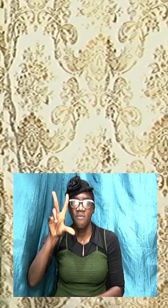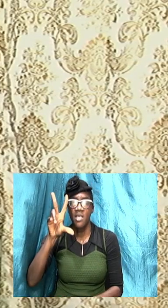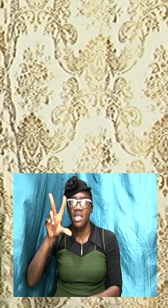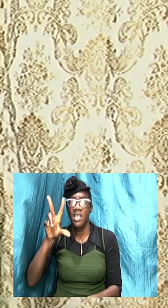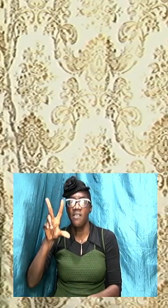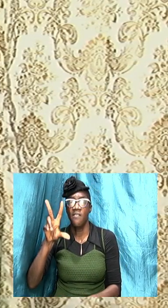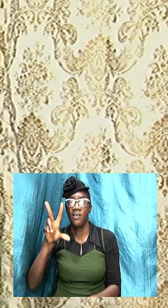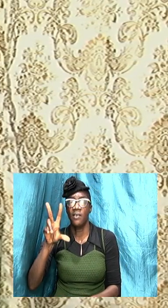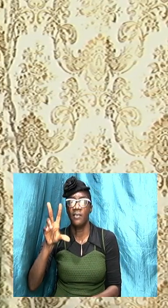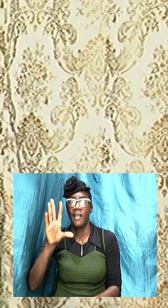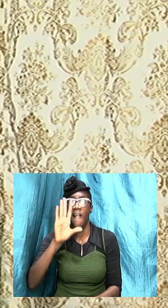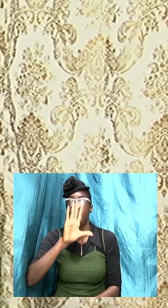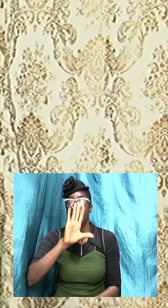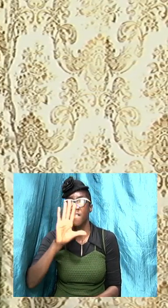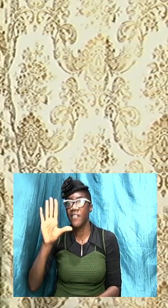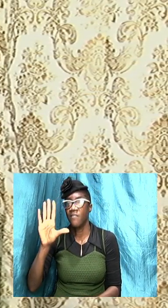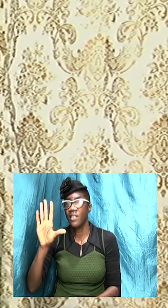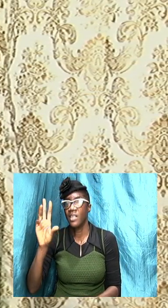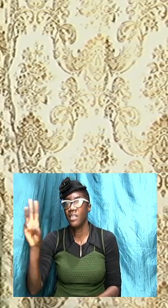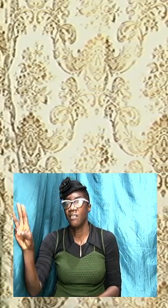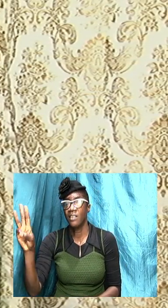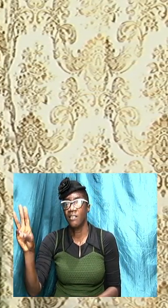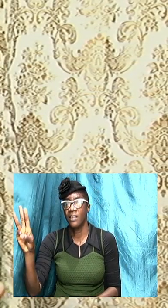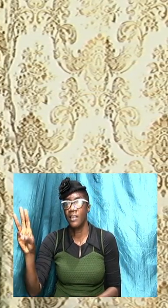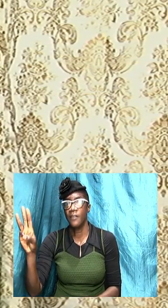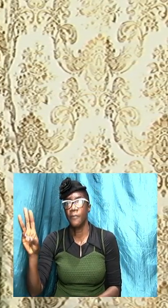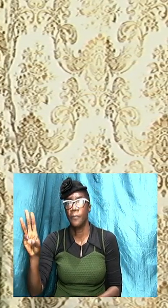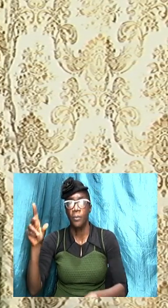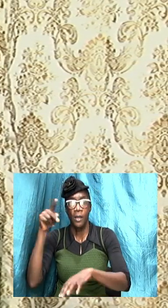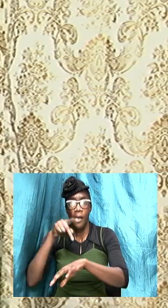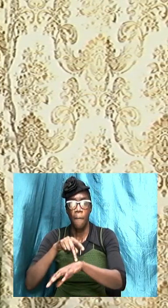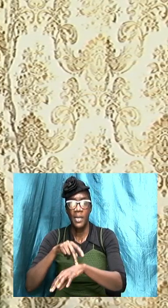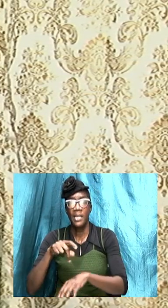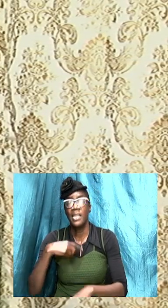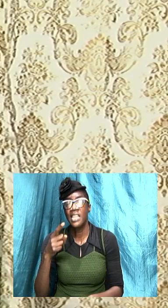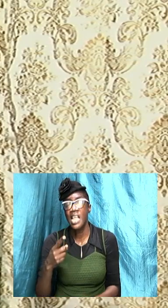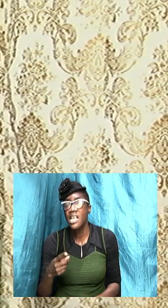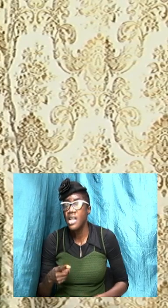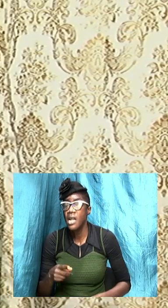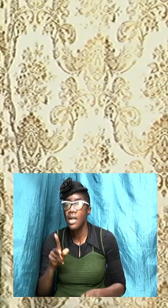Peter admonished the people he was writing to in first Peter